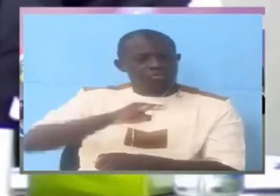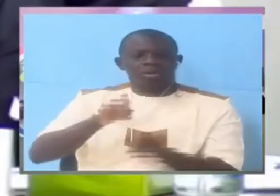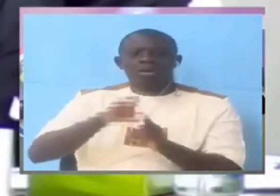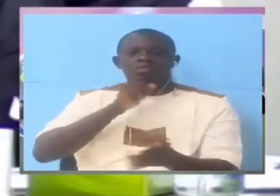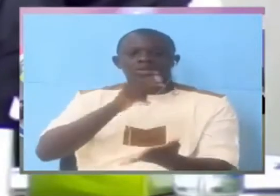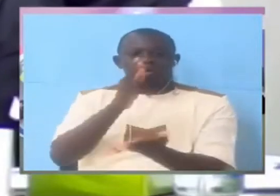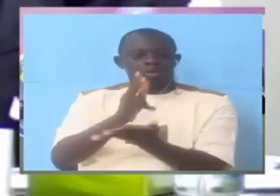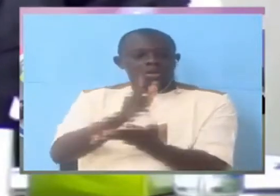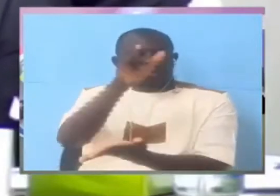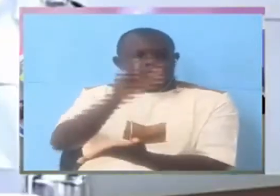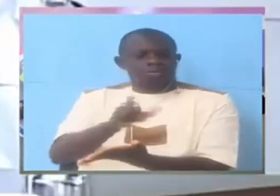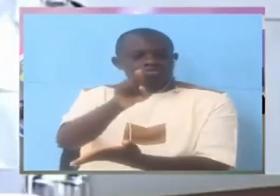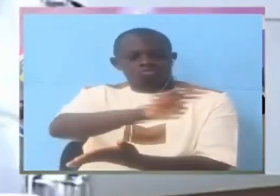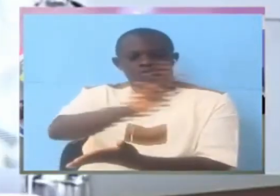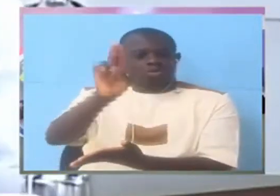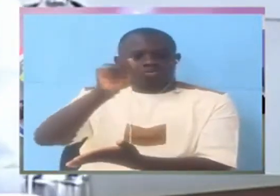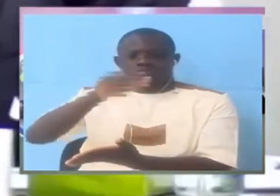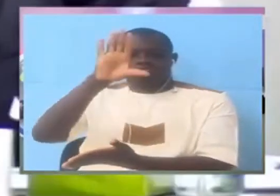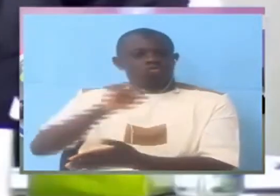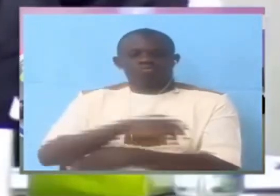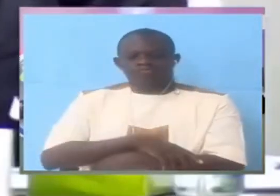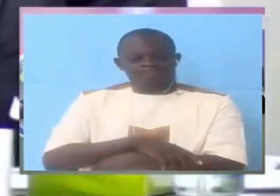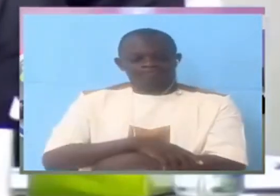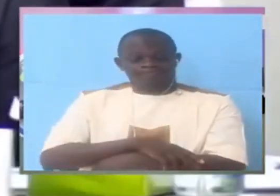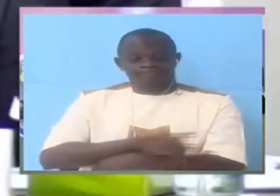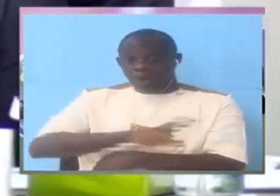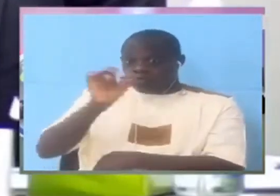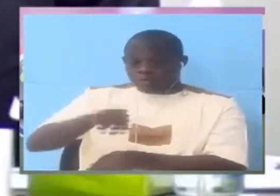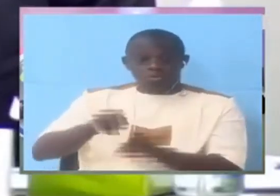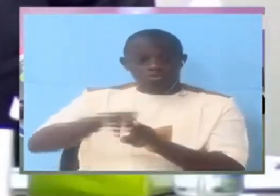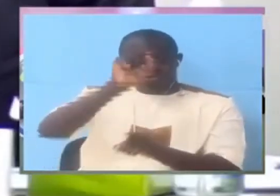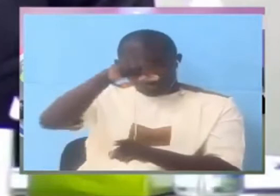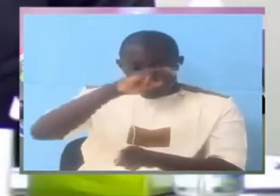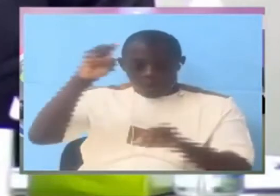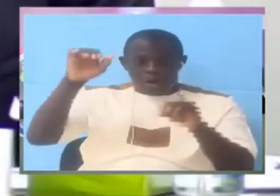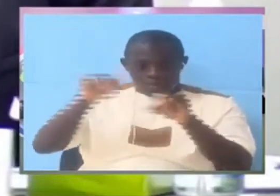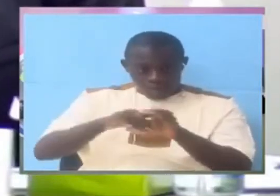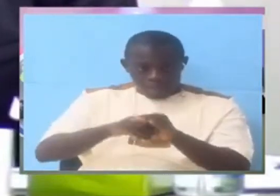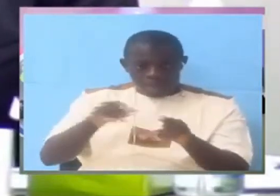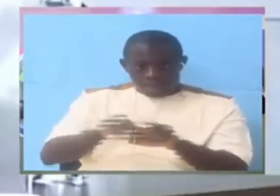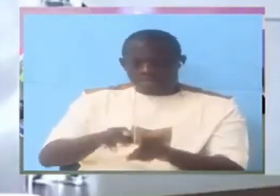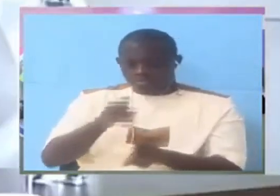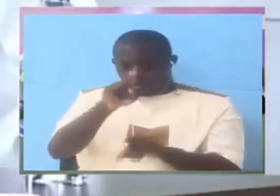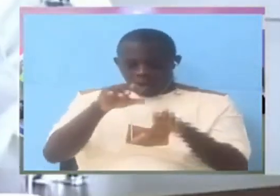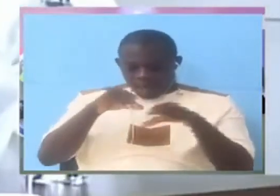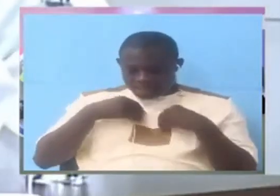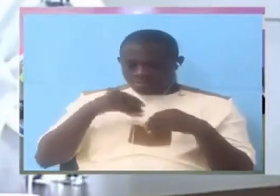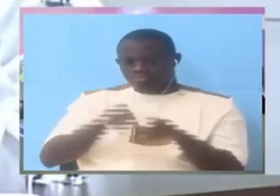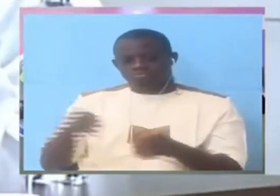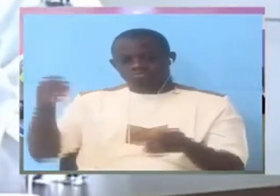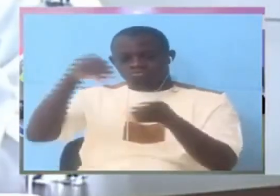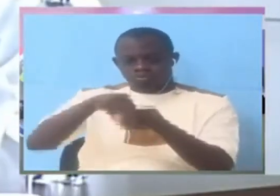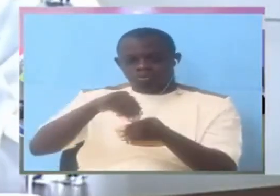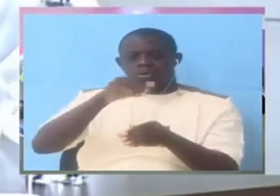You would not do that. If I had. You would not implicate your colleagues. Because by you accepting. If I had, I said. By you accepting,